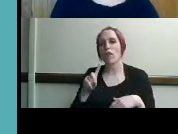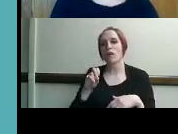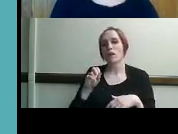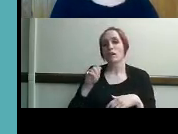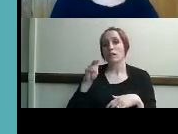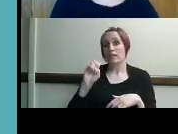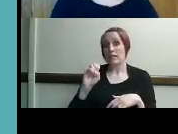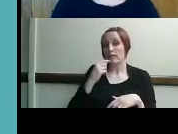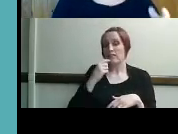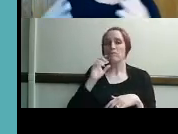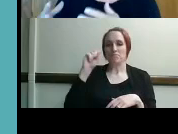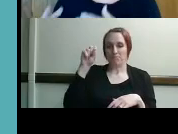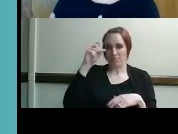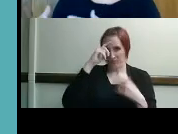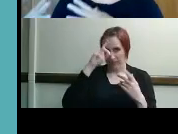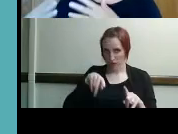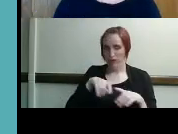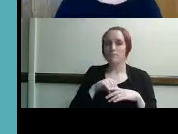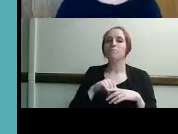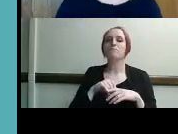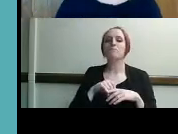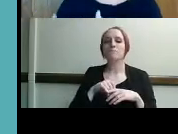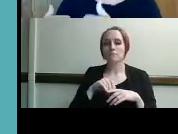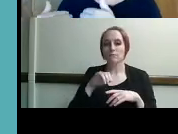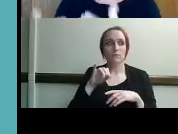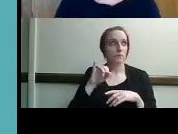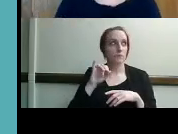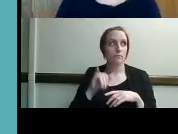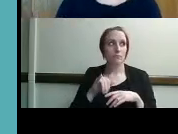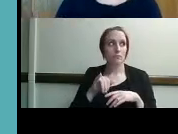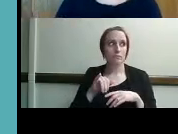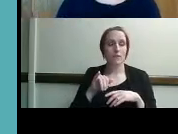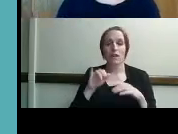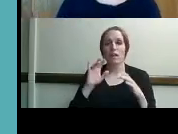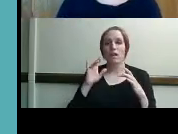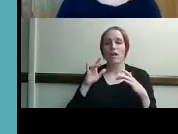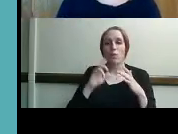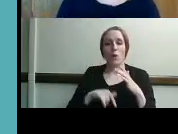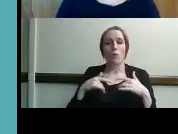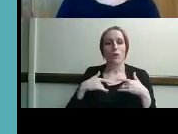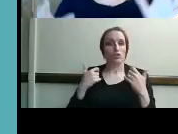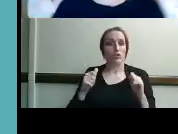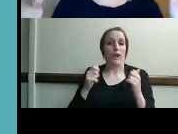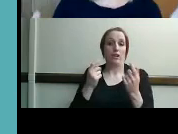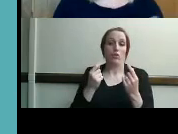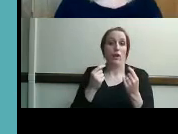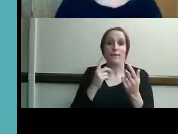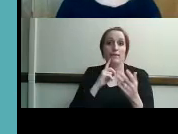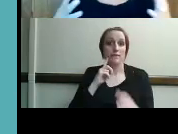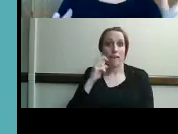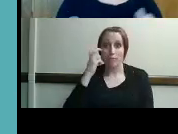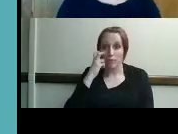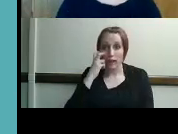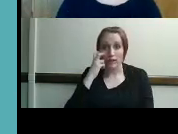many people that you and that's where i think we are trying to make you understand that deaf blindness isn't just the helen